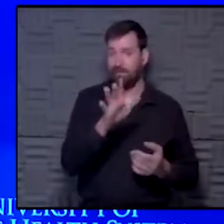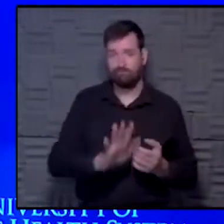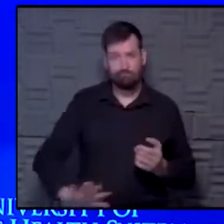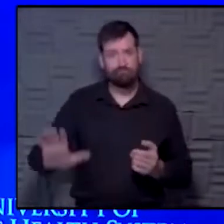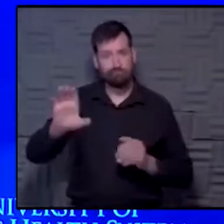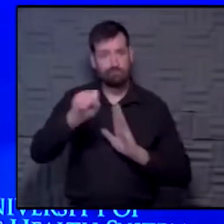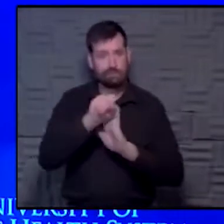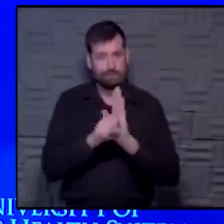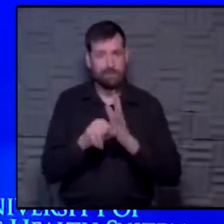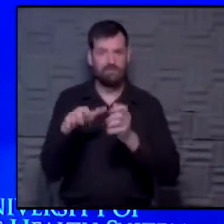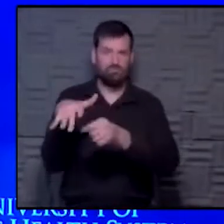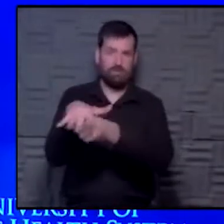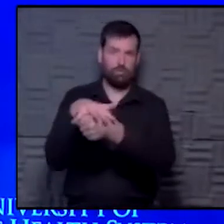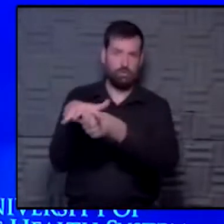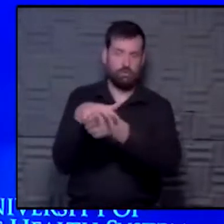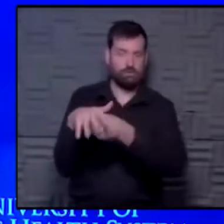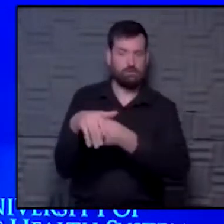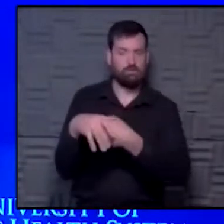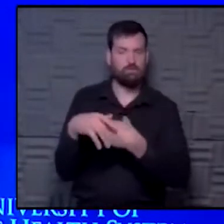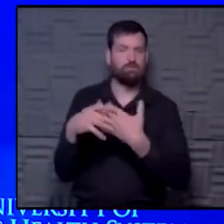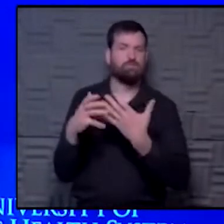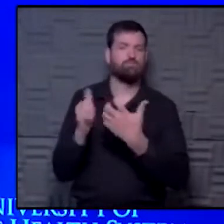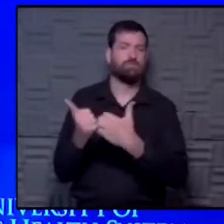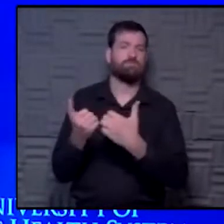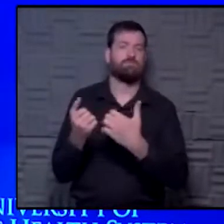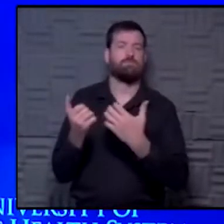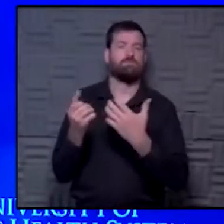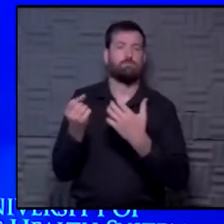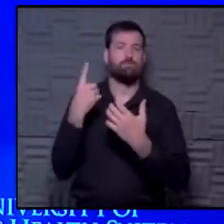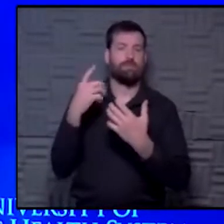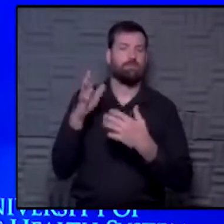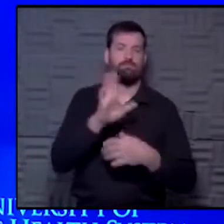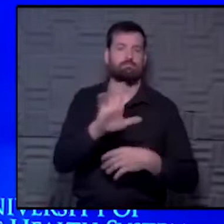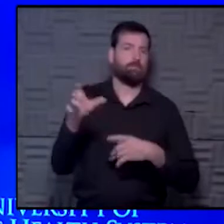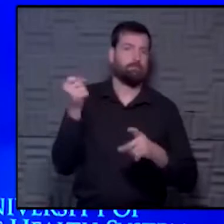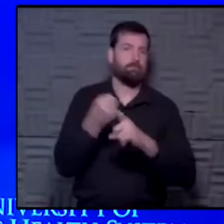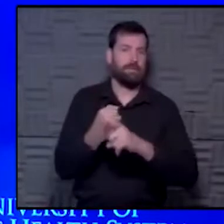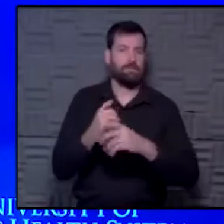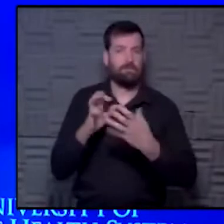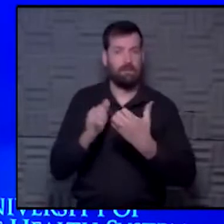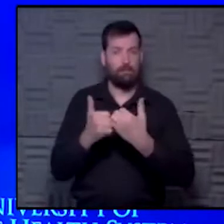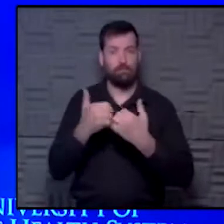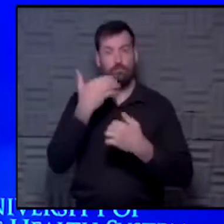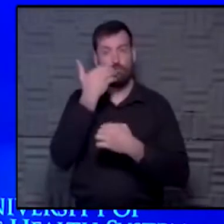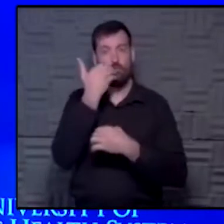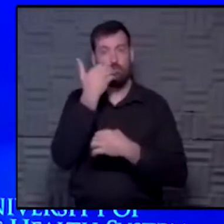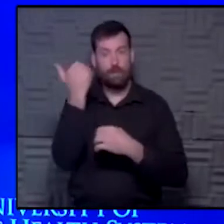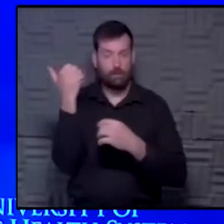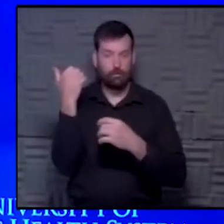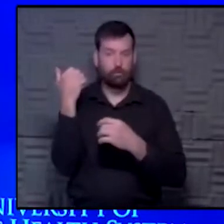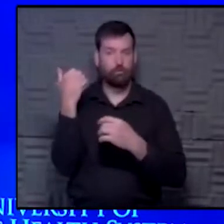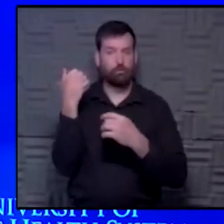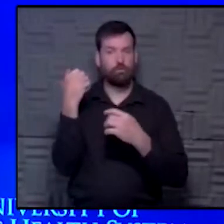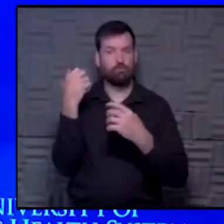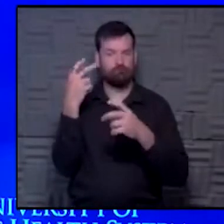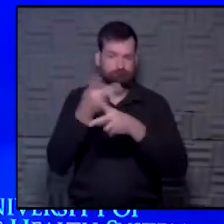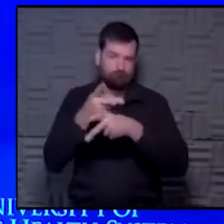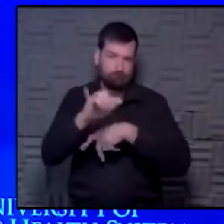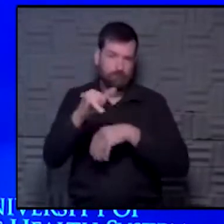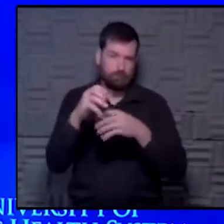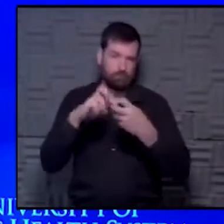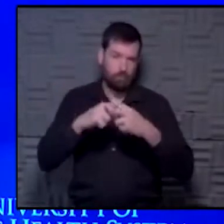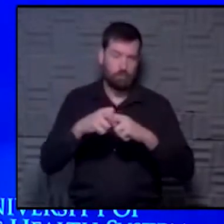the state and region, to understand what the impact is there and how to better manage that problem. There are